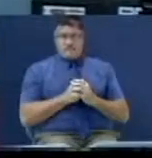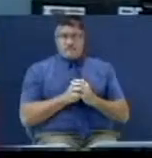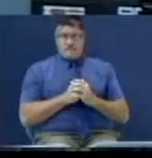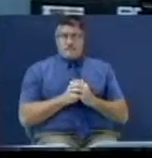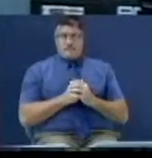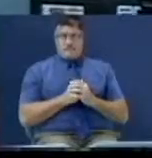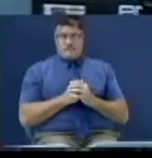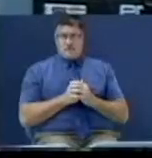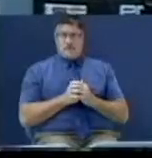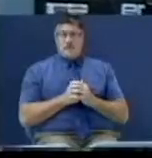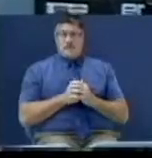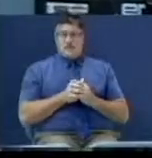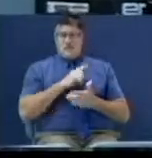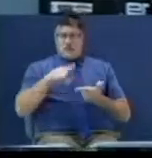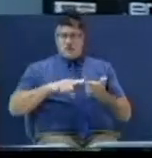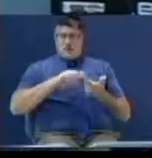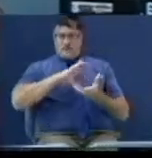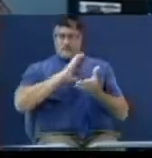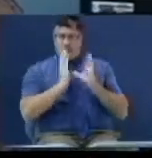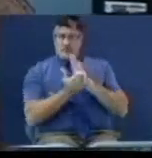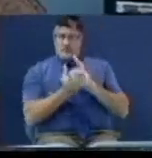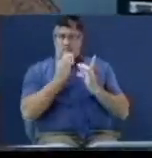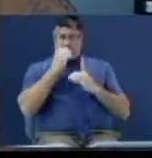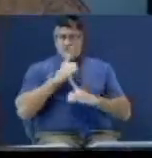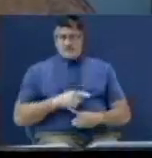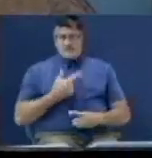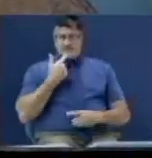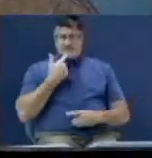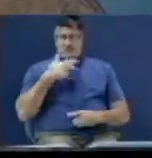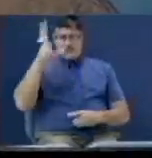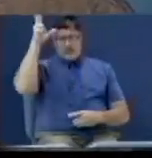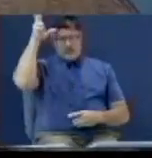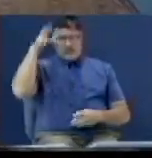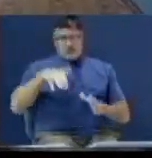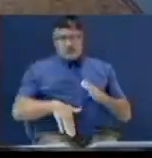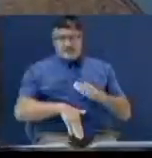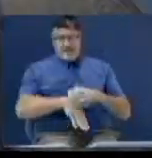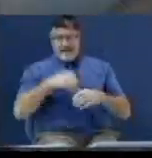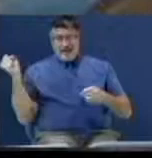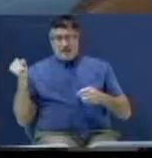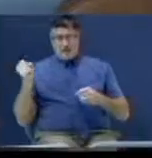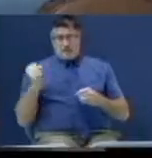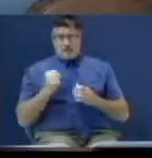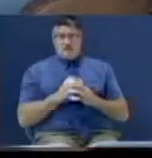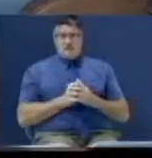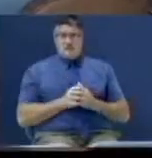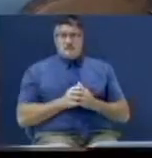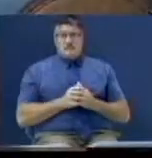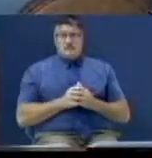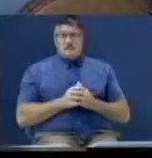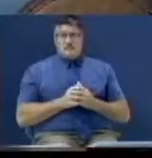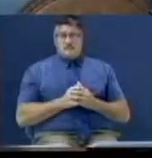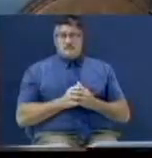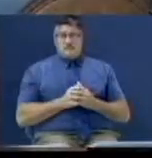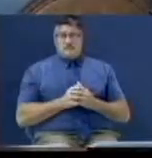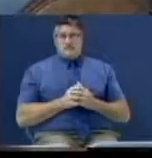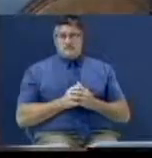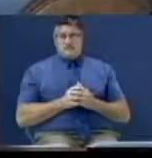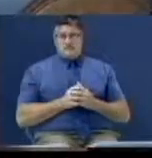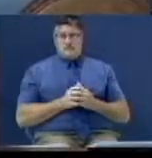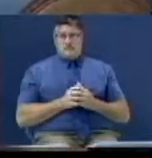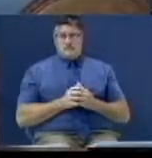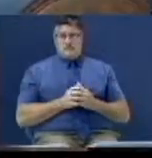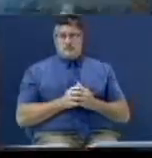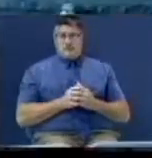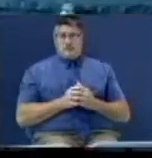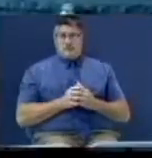Tell him to get out because most of the time he's working on your mind and no pressure in your mind. Am I preaching? You're a saint